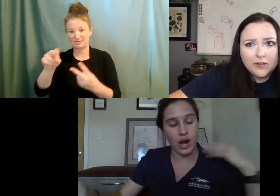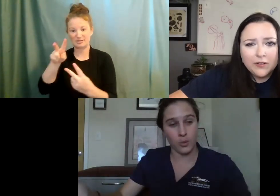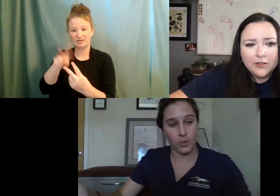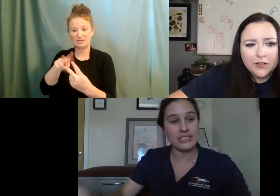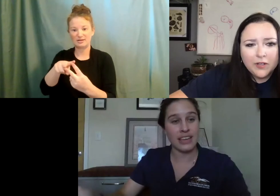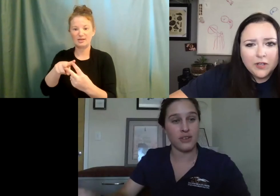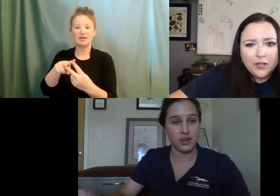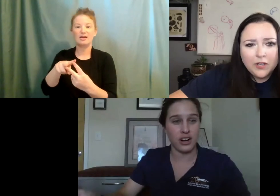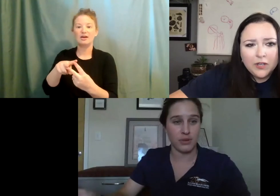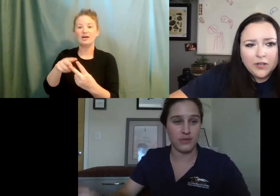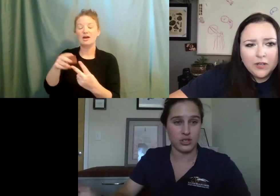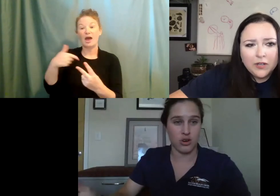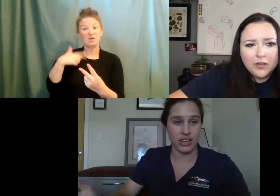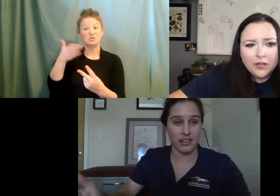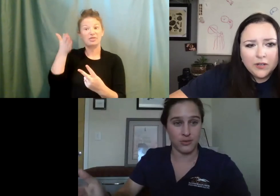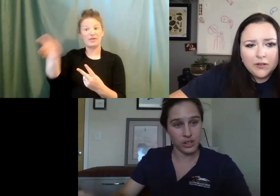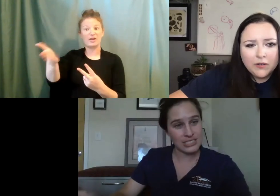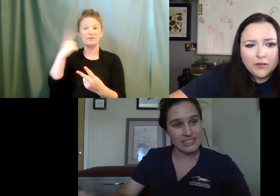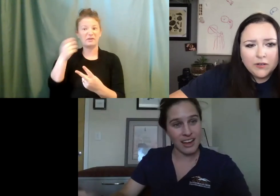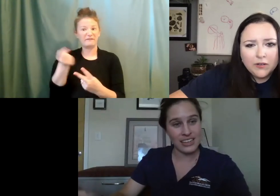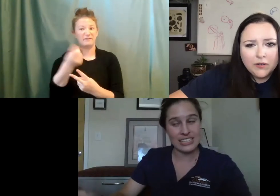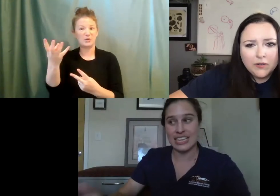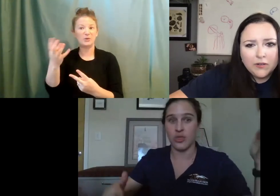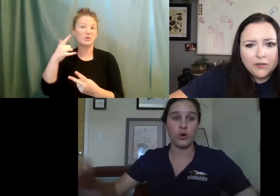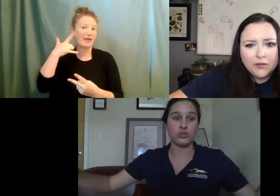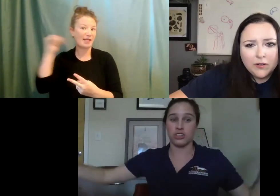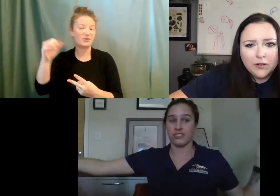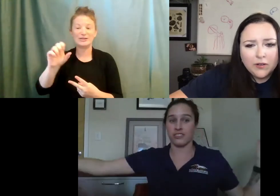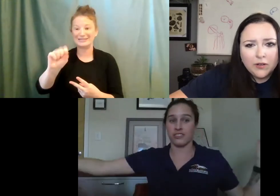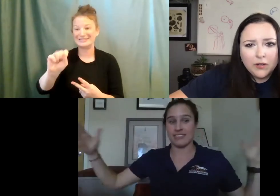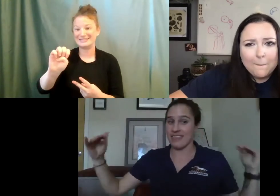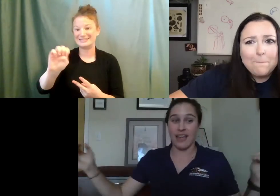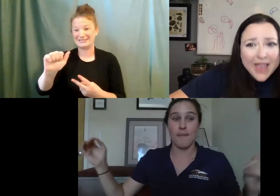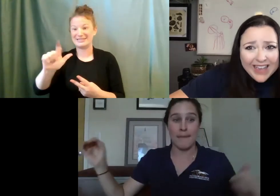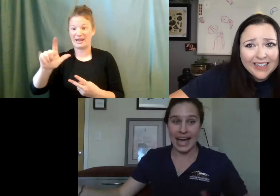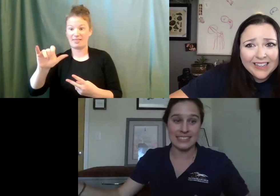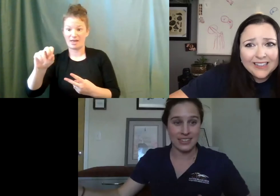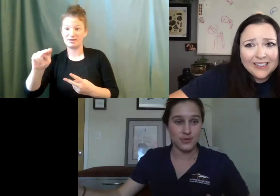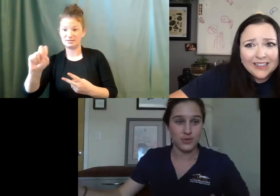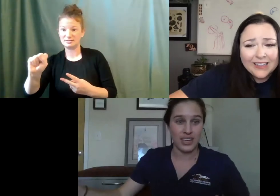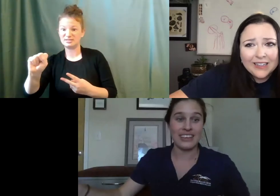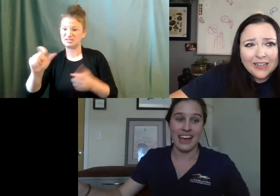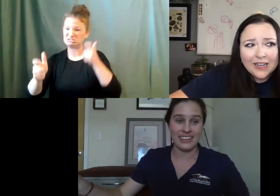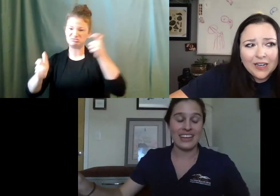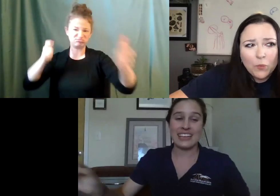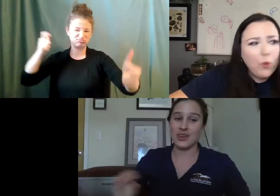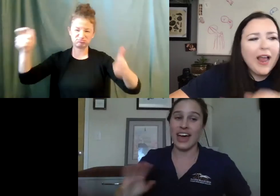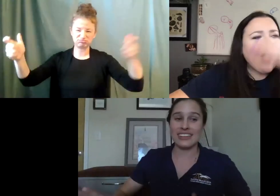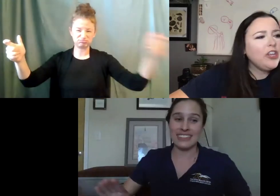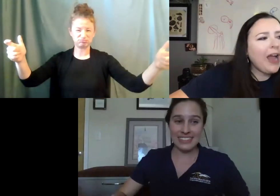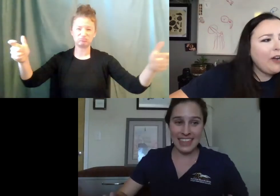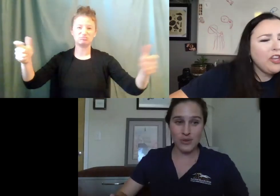but I was there for a couple of adult California sea lions and those are like, they're massive. Yeah.